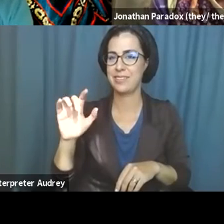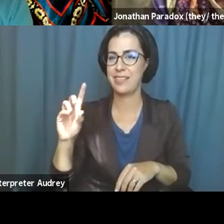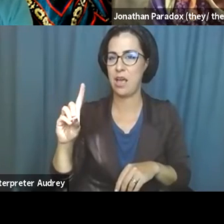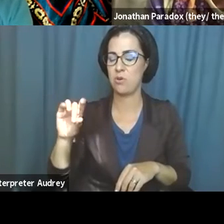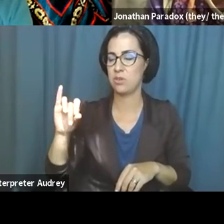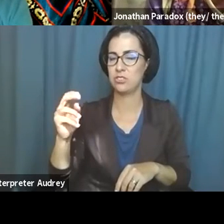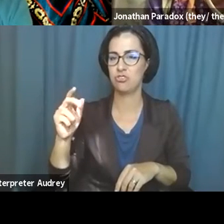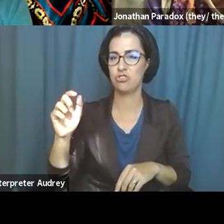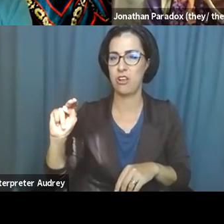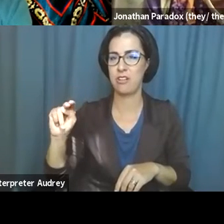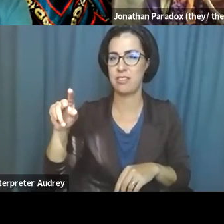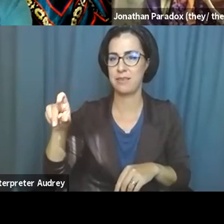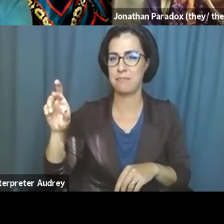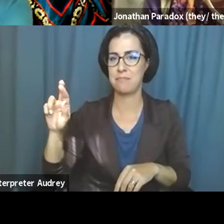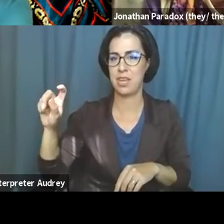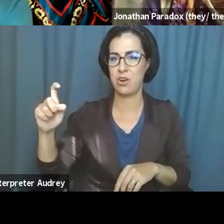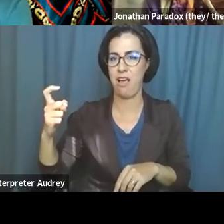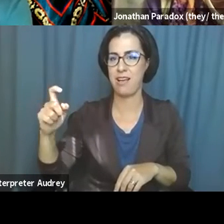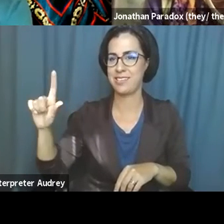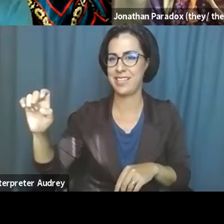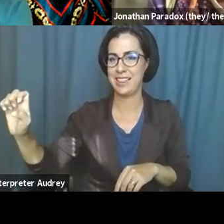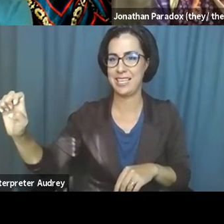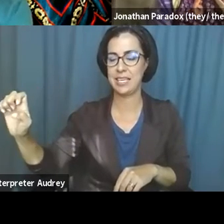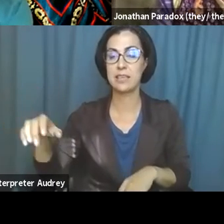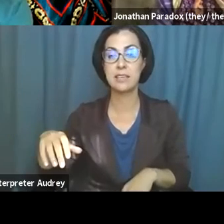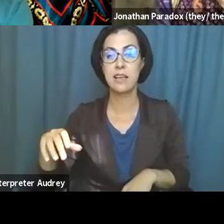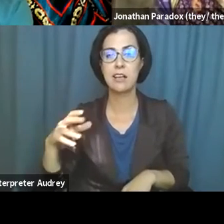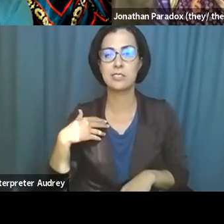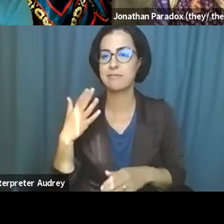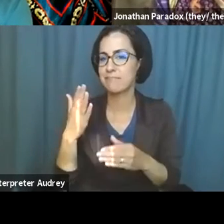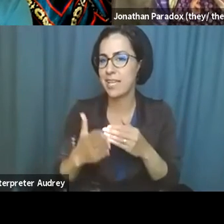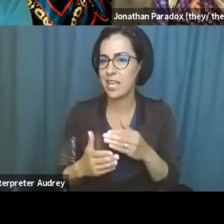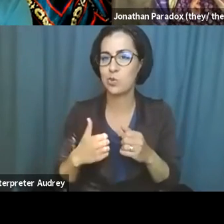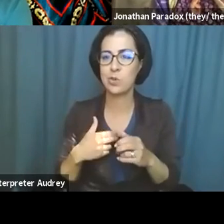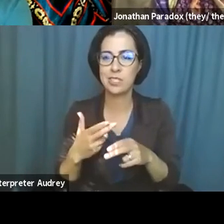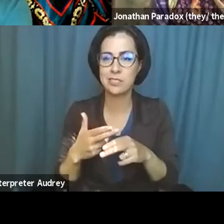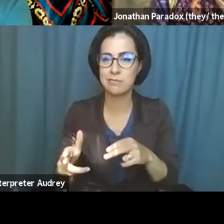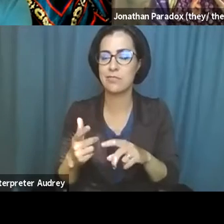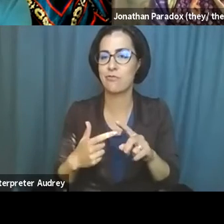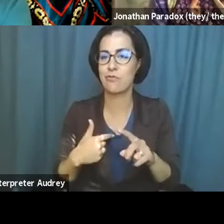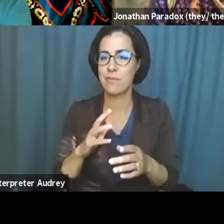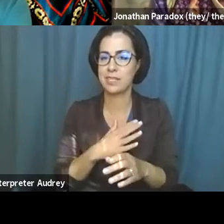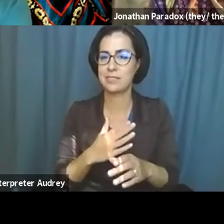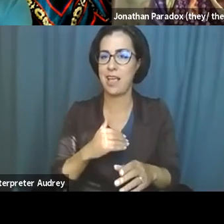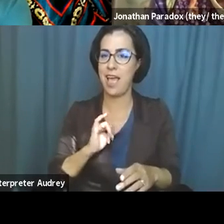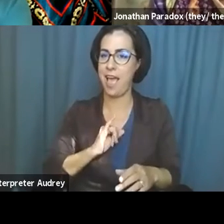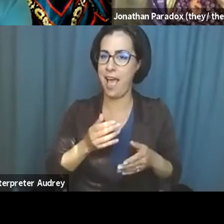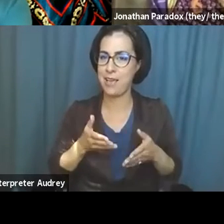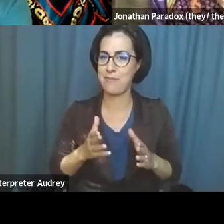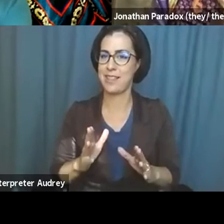I just, I'll end with a short phrase from one of my songs, which is, I am allowed to take space.